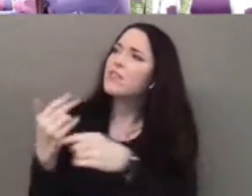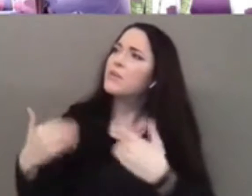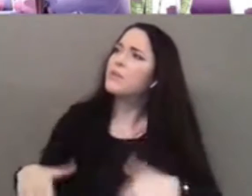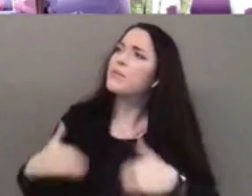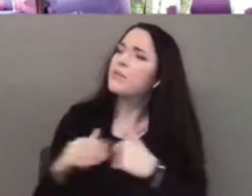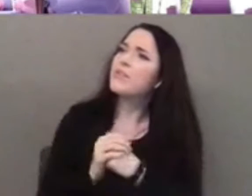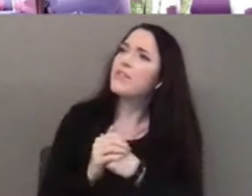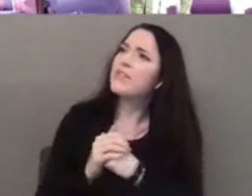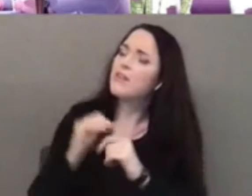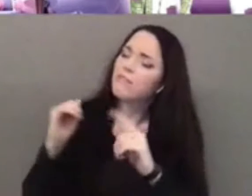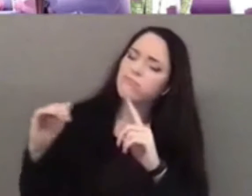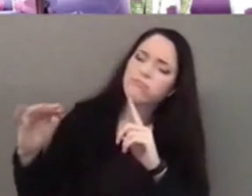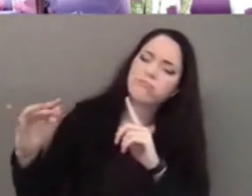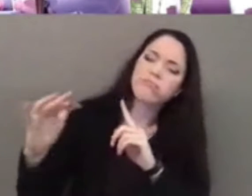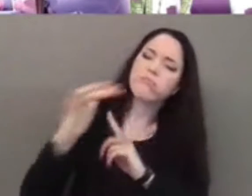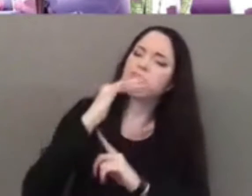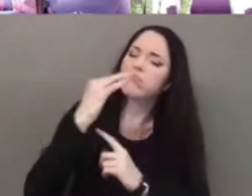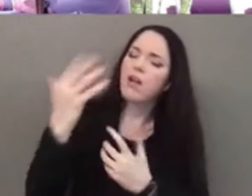engulfing God.